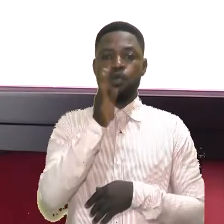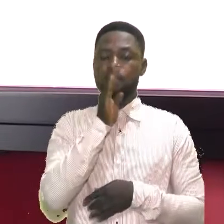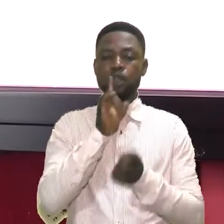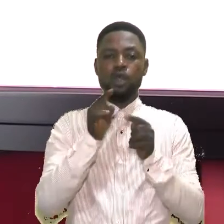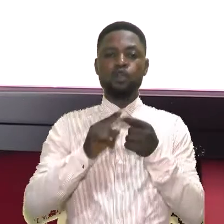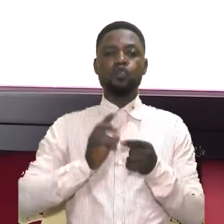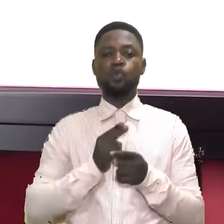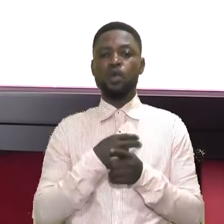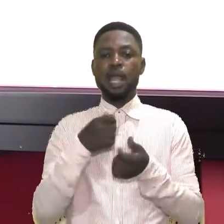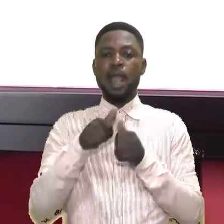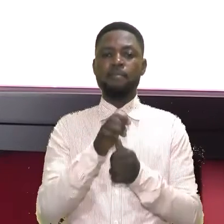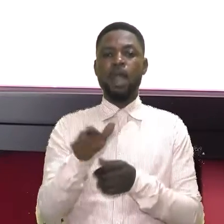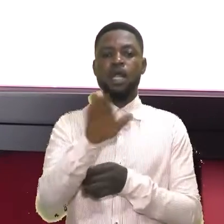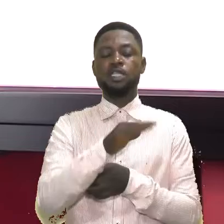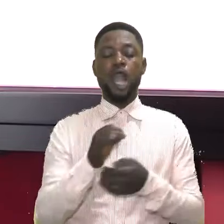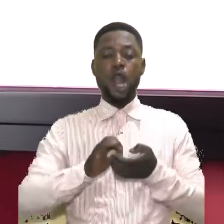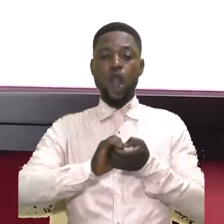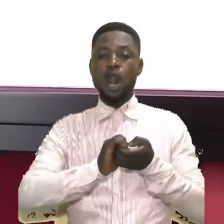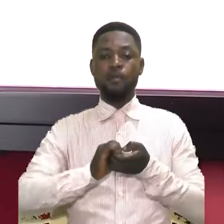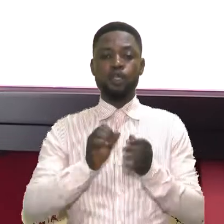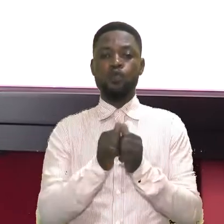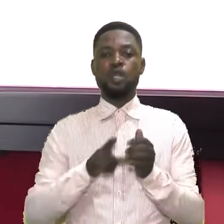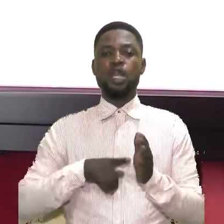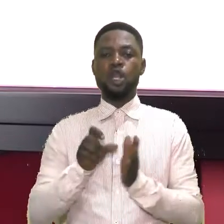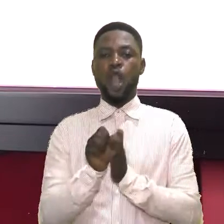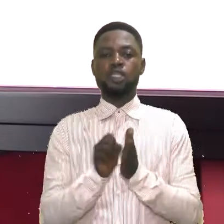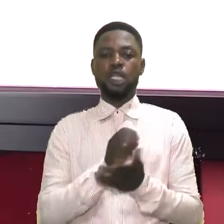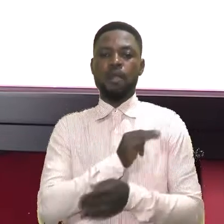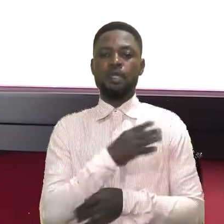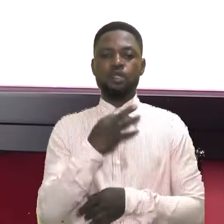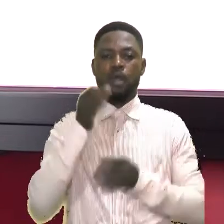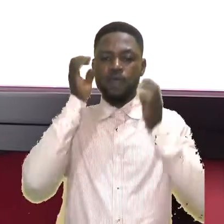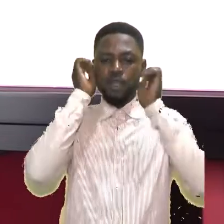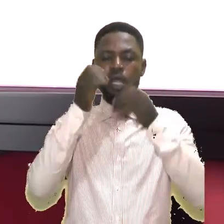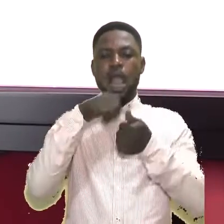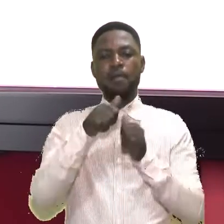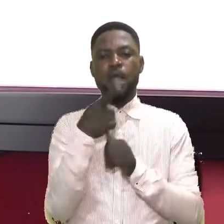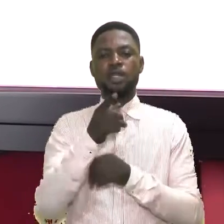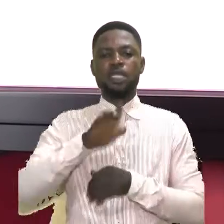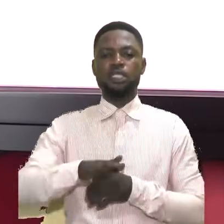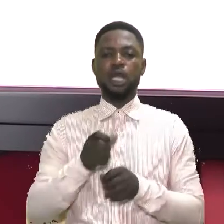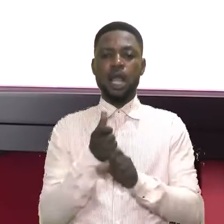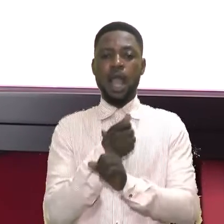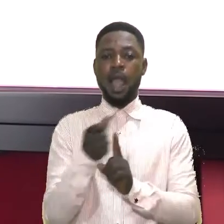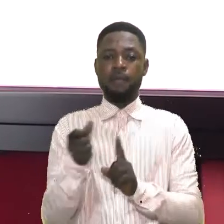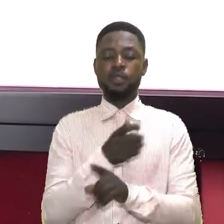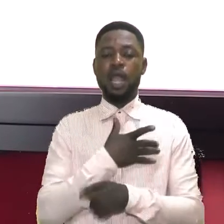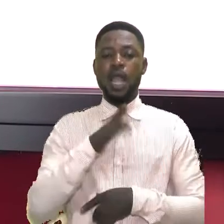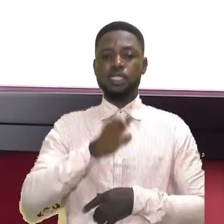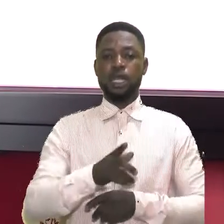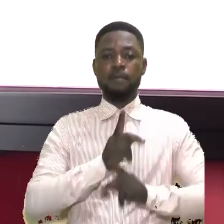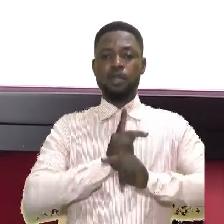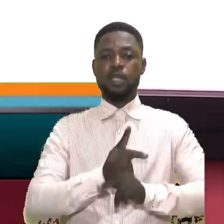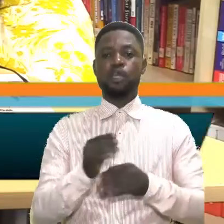She will be talking to us about that, particularly about their collaboration with Lagos State Ministry of Education regarding child abuse and child